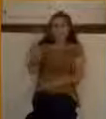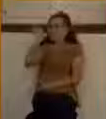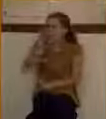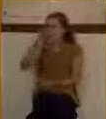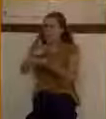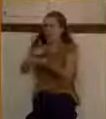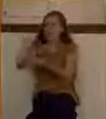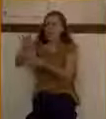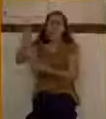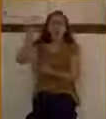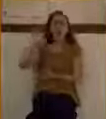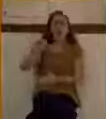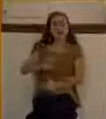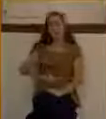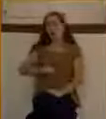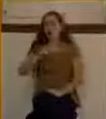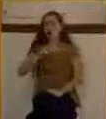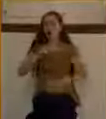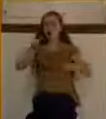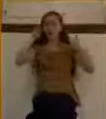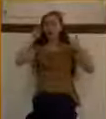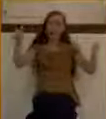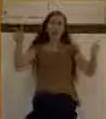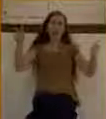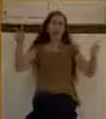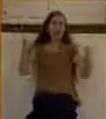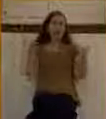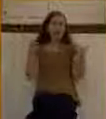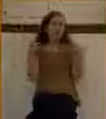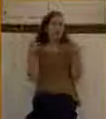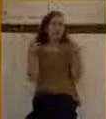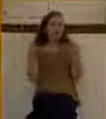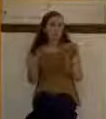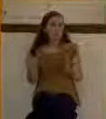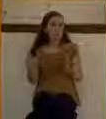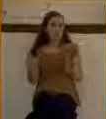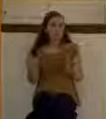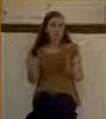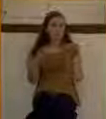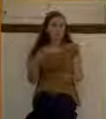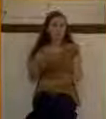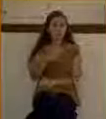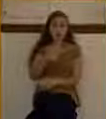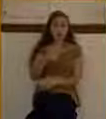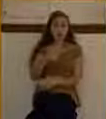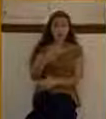wasn't seeking exaltation. He wasn't even really being asked to be delivered from his poverty.